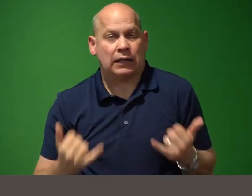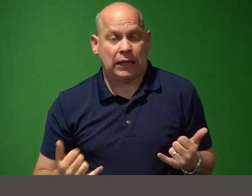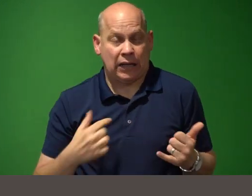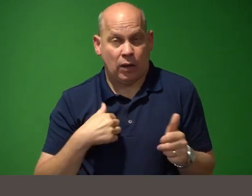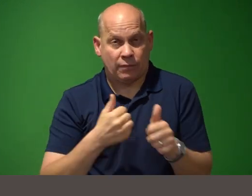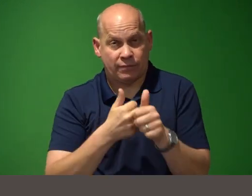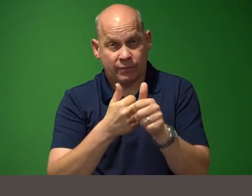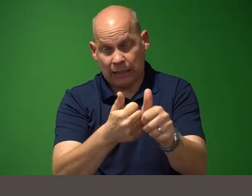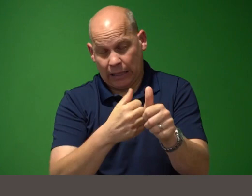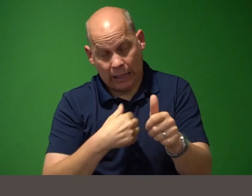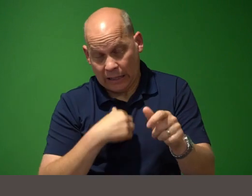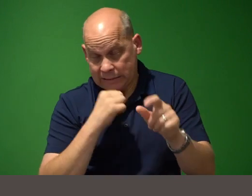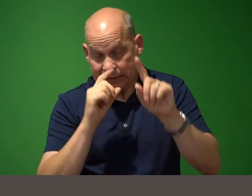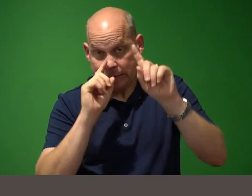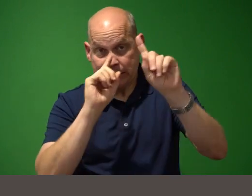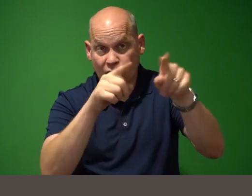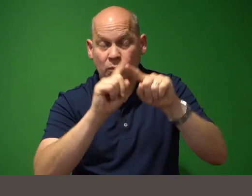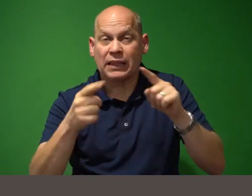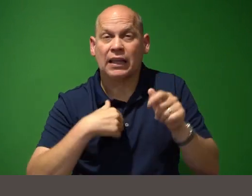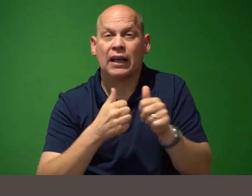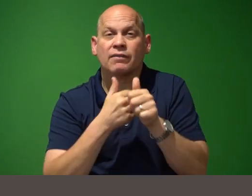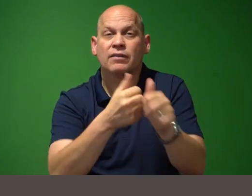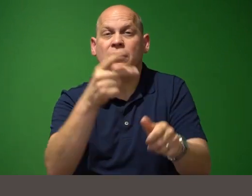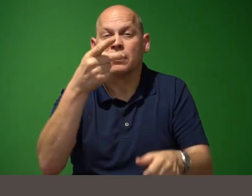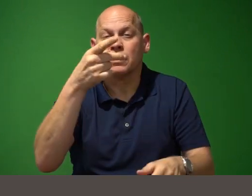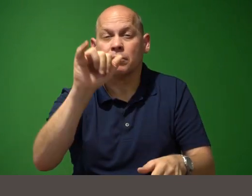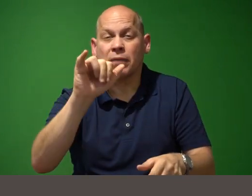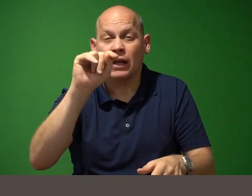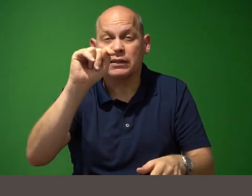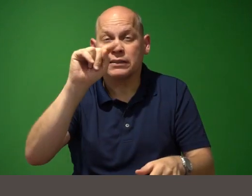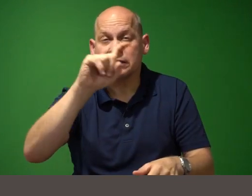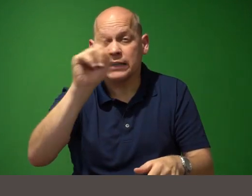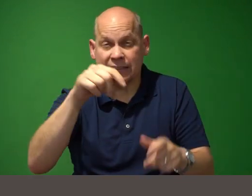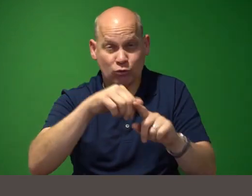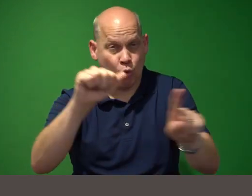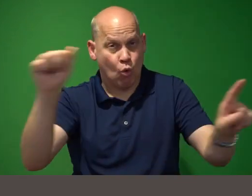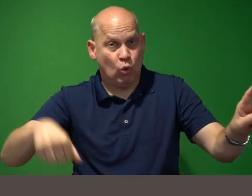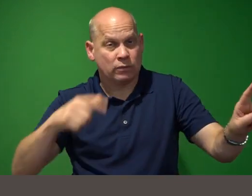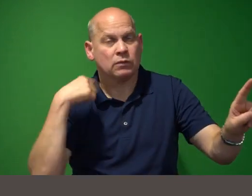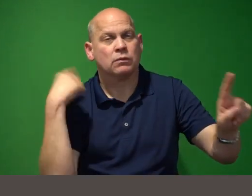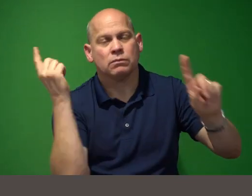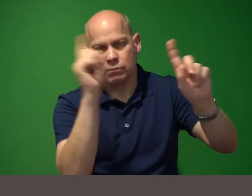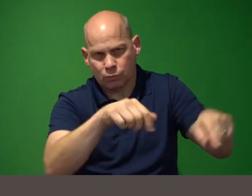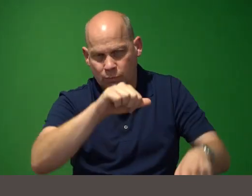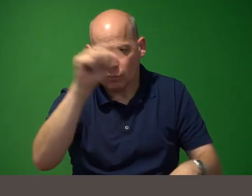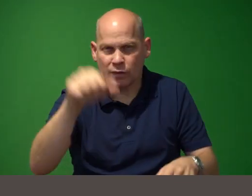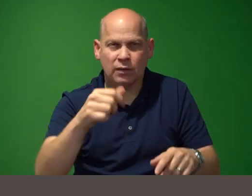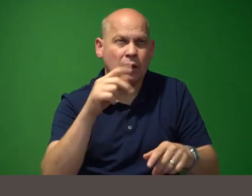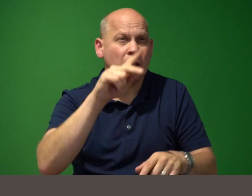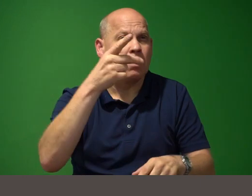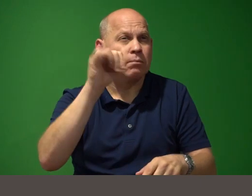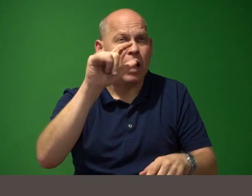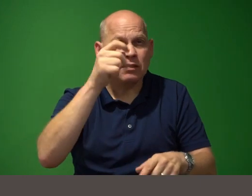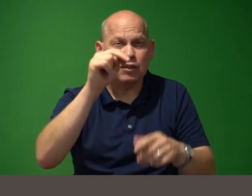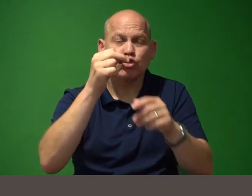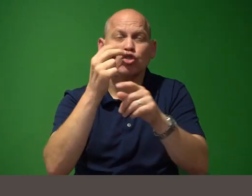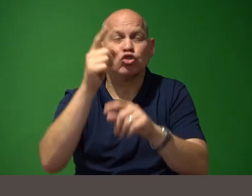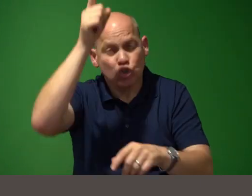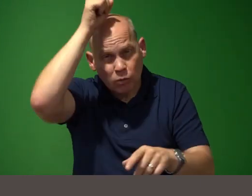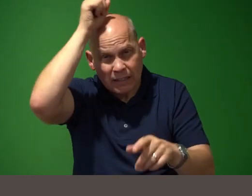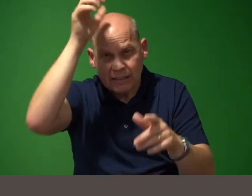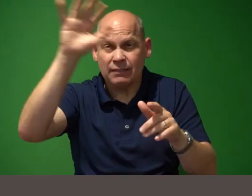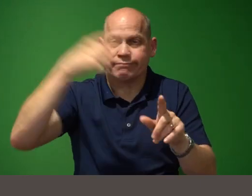followed the py texas in austin there was python germany python germany and right after that was